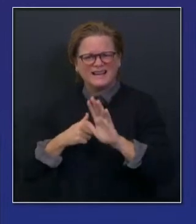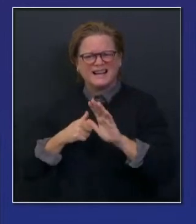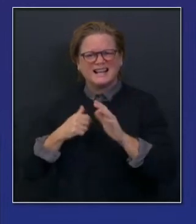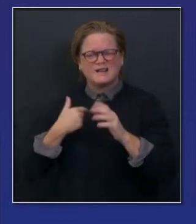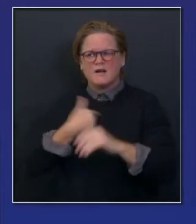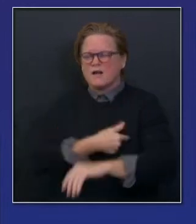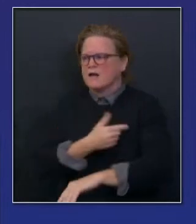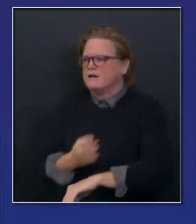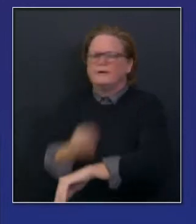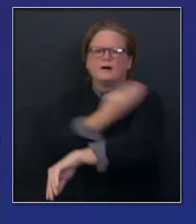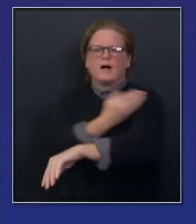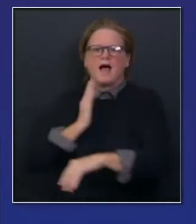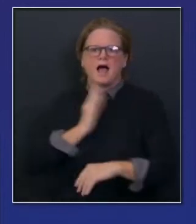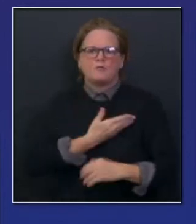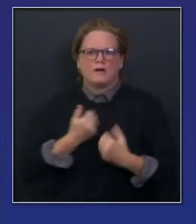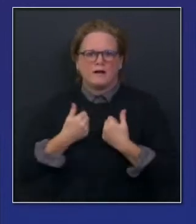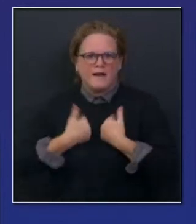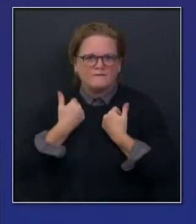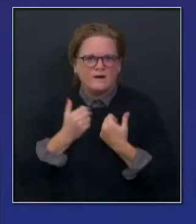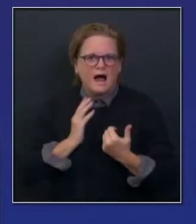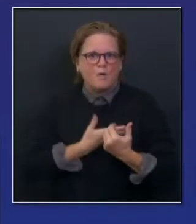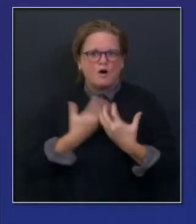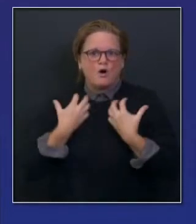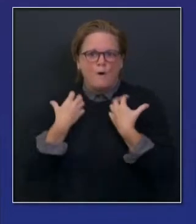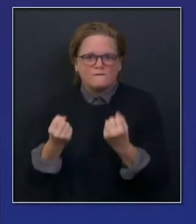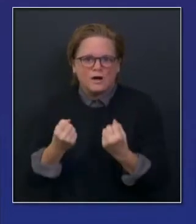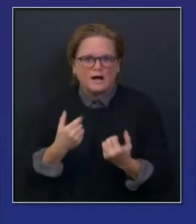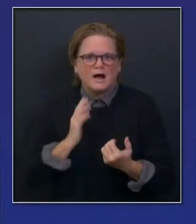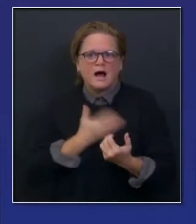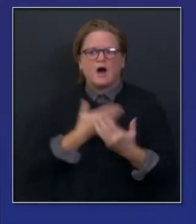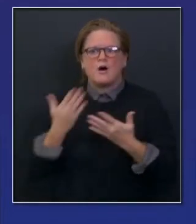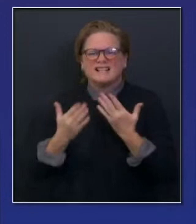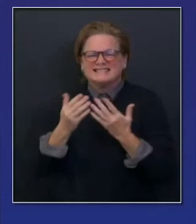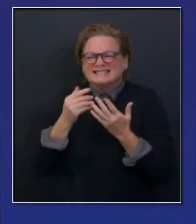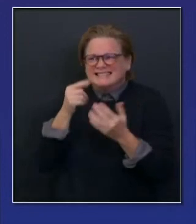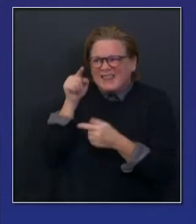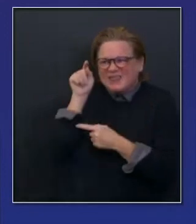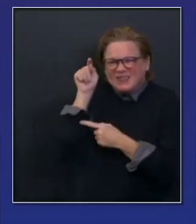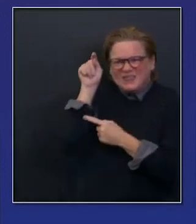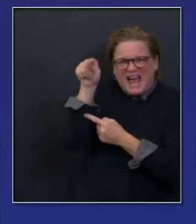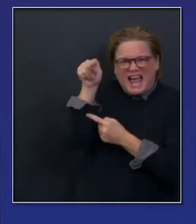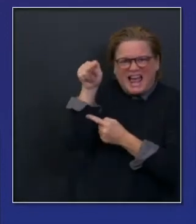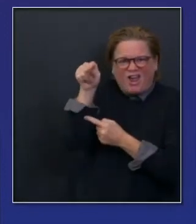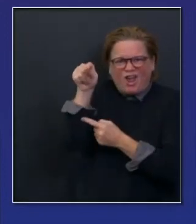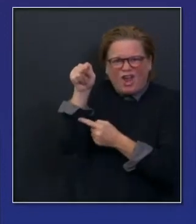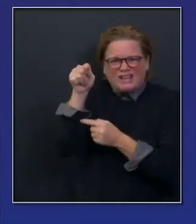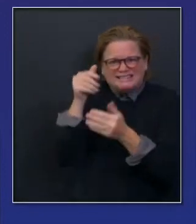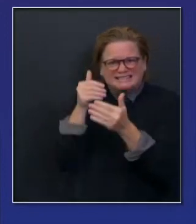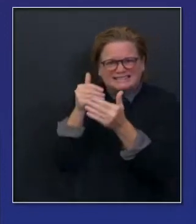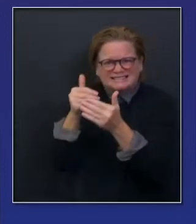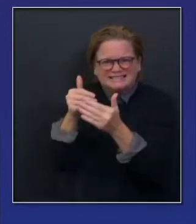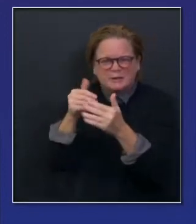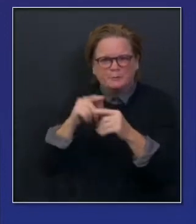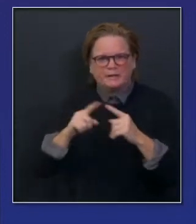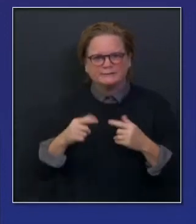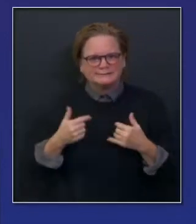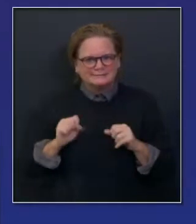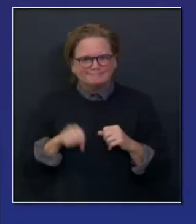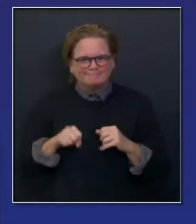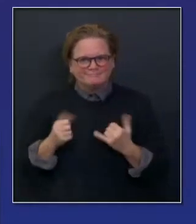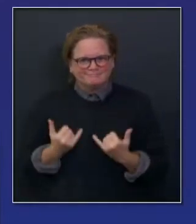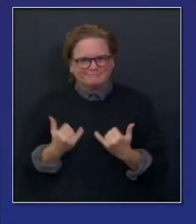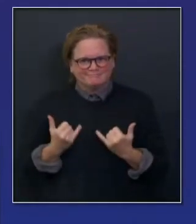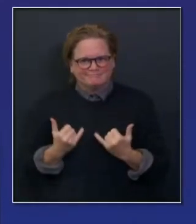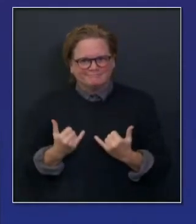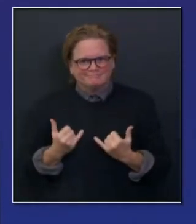California's comeback. It's right in front of us, but it's also inside us. It's our decisions, again, not just conditions that will determine that